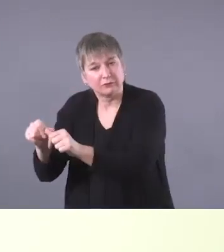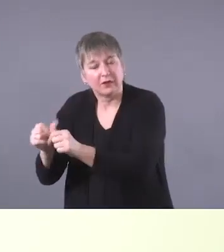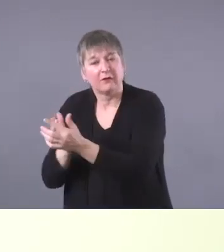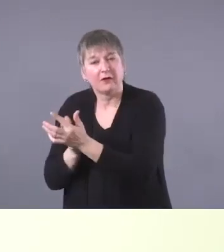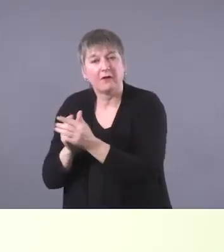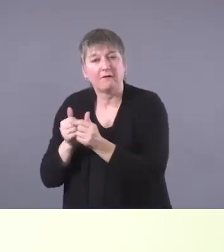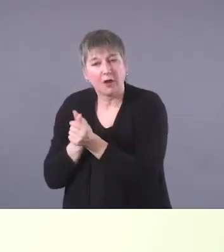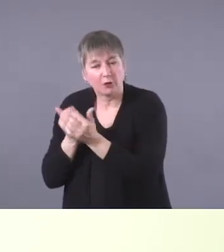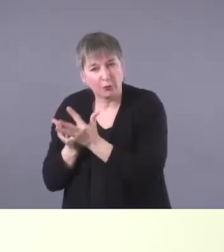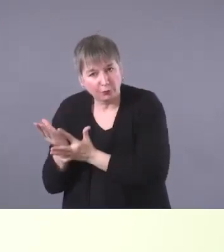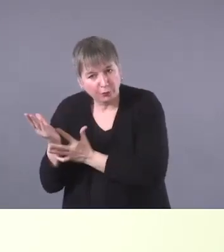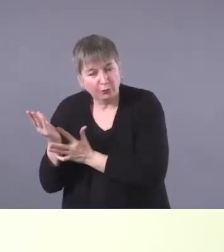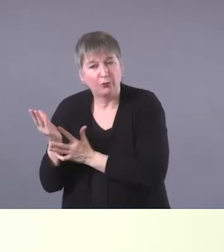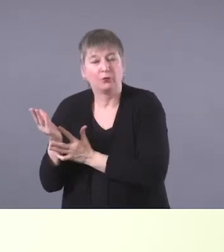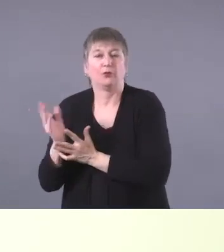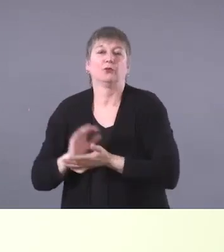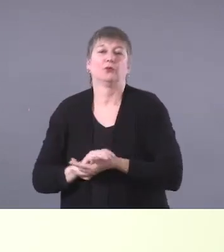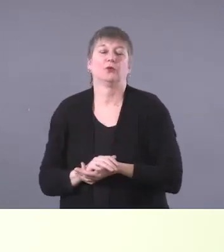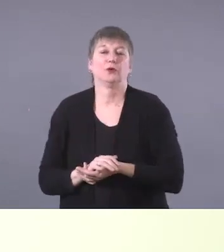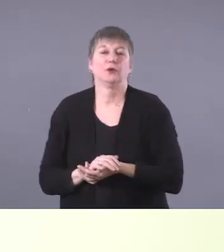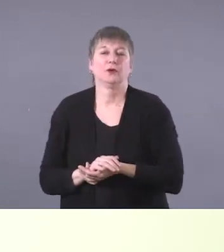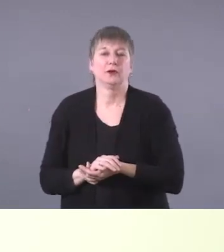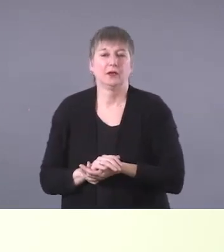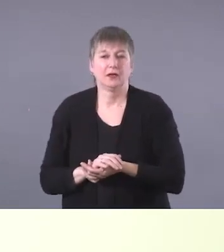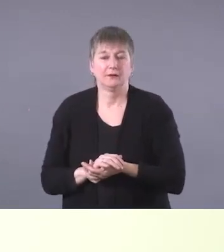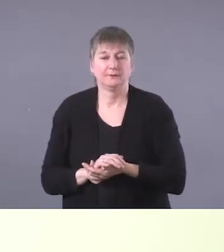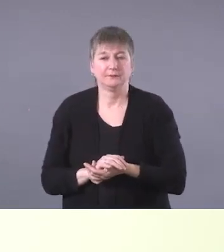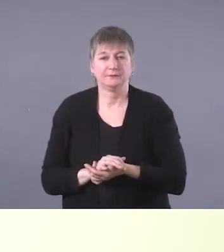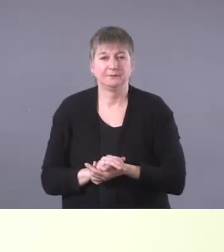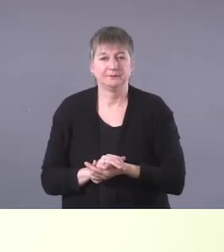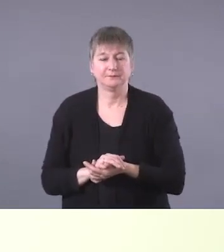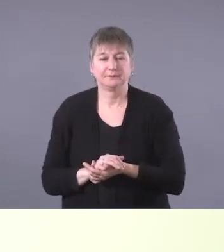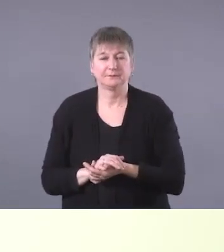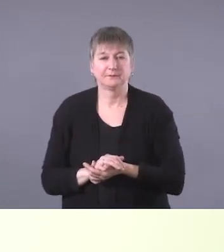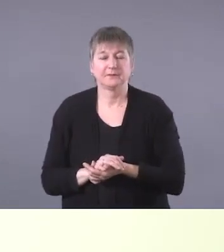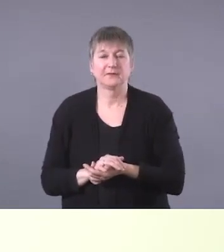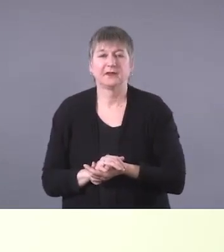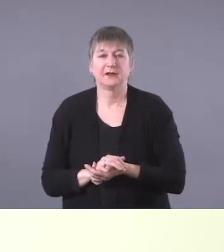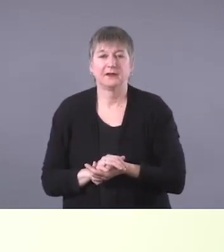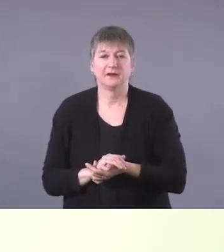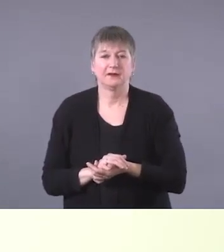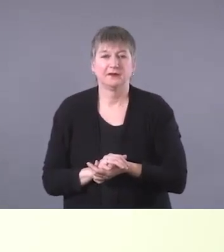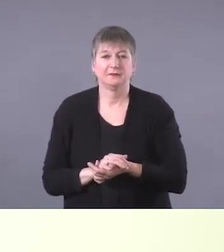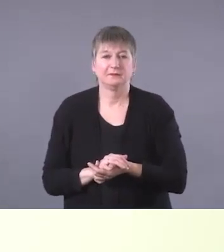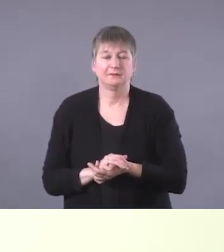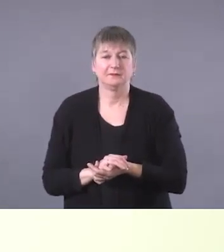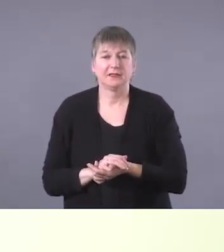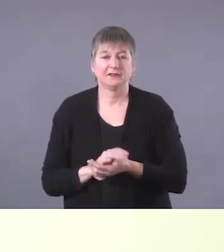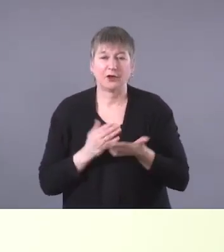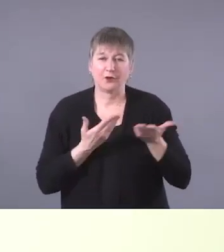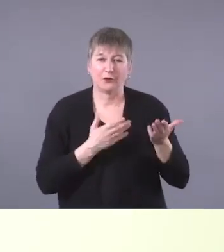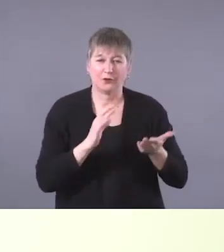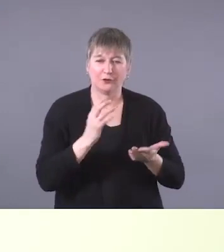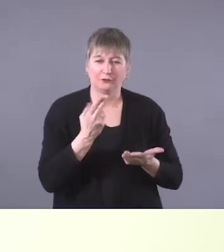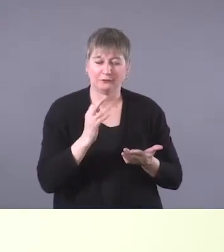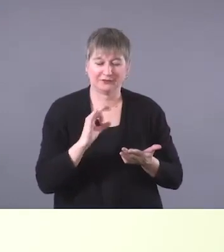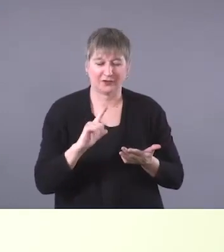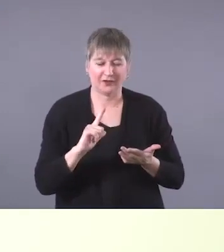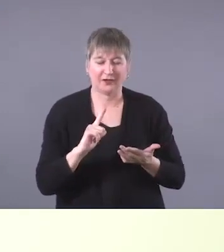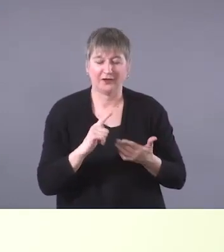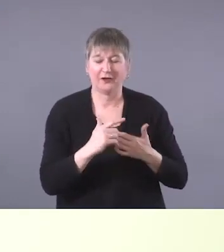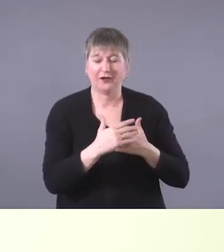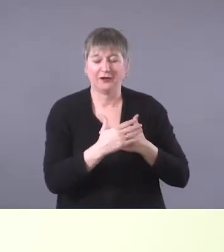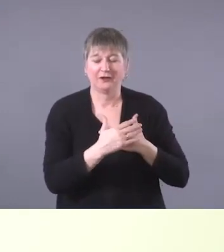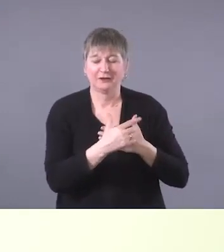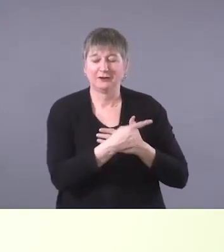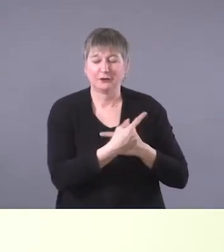and that it, and to make sure it will, it will work well. Um, and so I, Crystal kind of reminded me of this